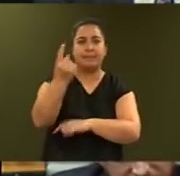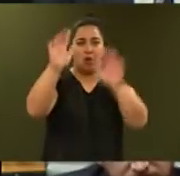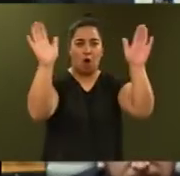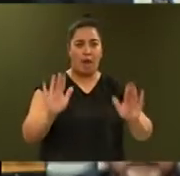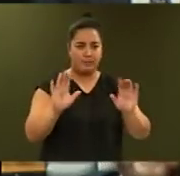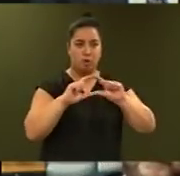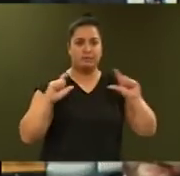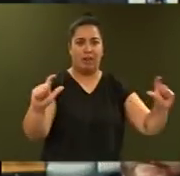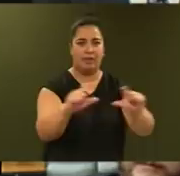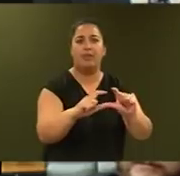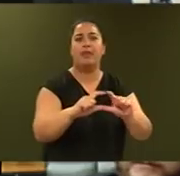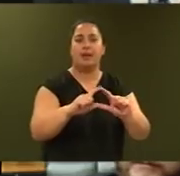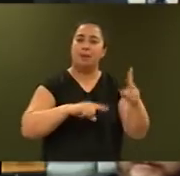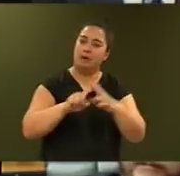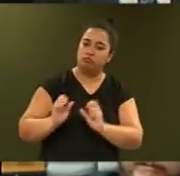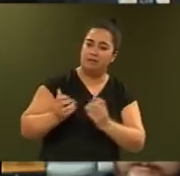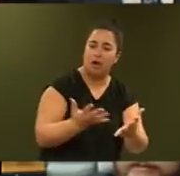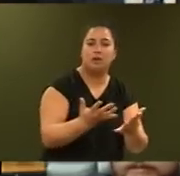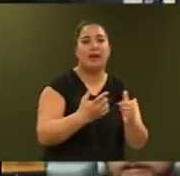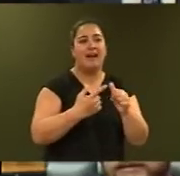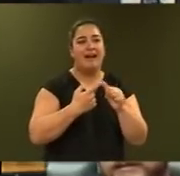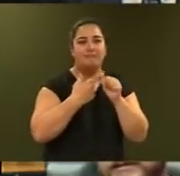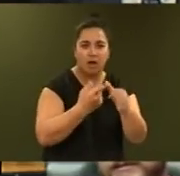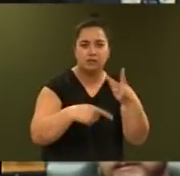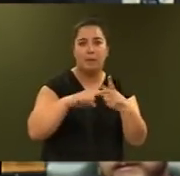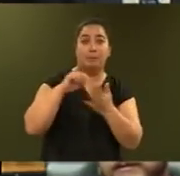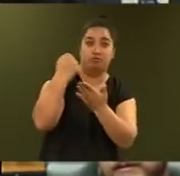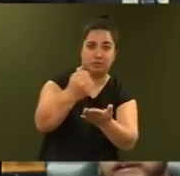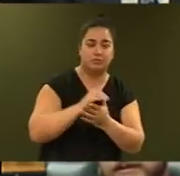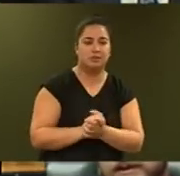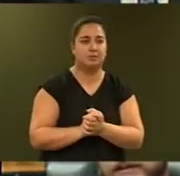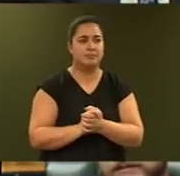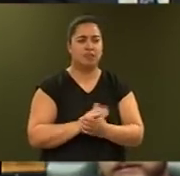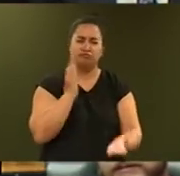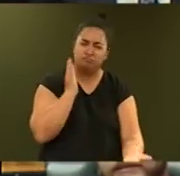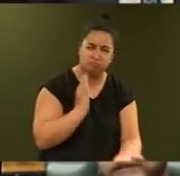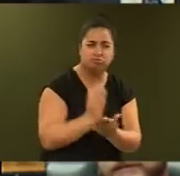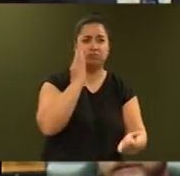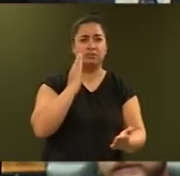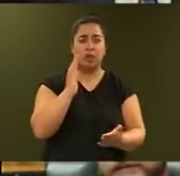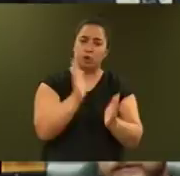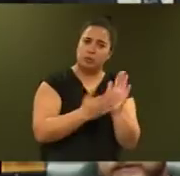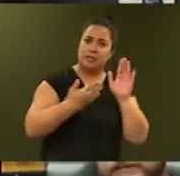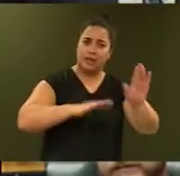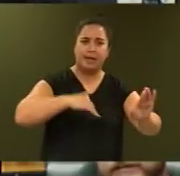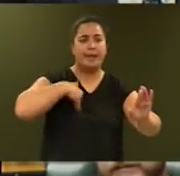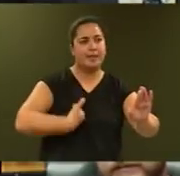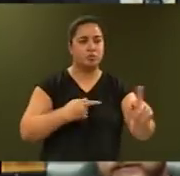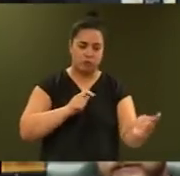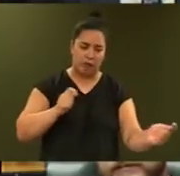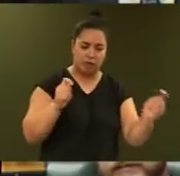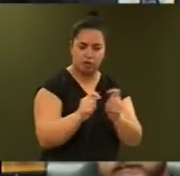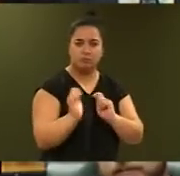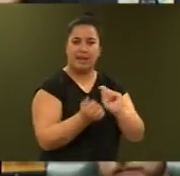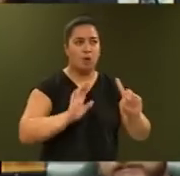budgets and provide advice. It is possible and necessary for New Zealand to transition to our goal of a net zero